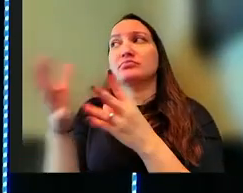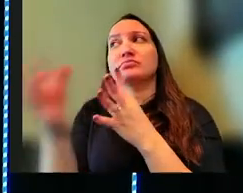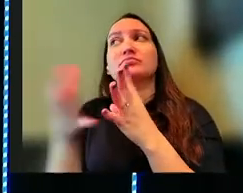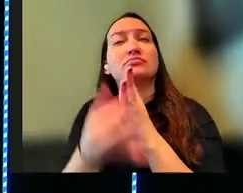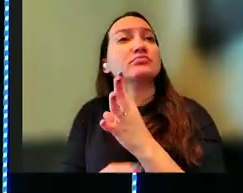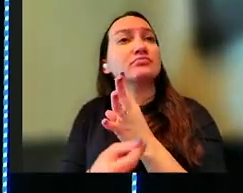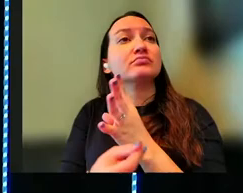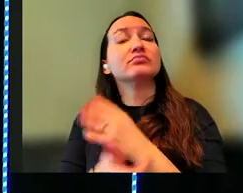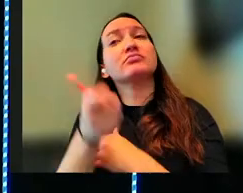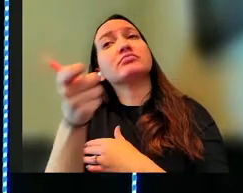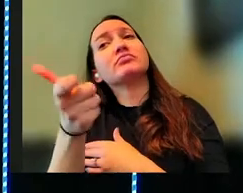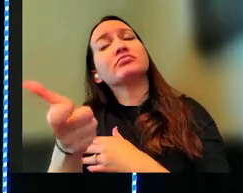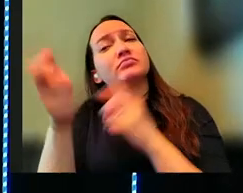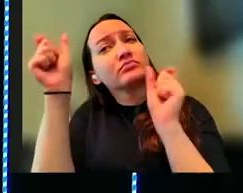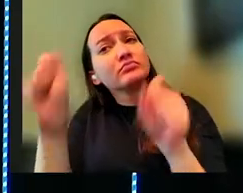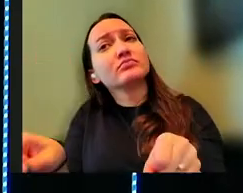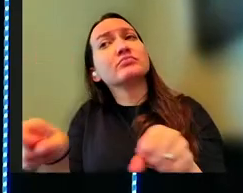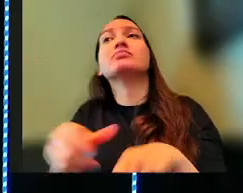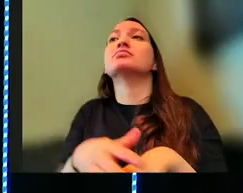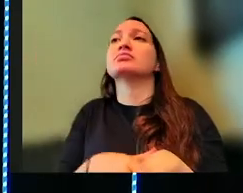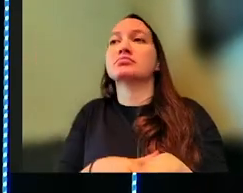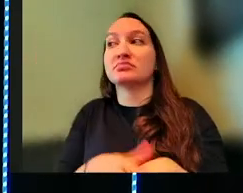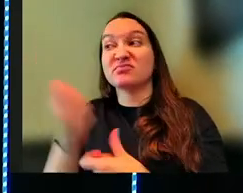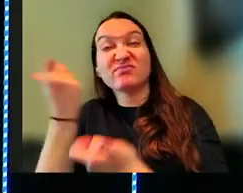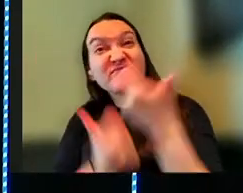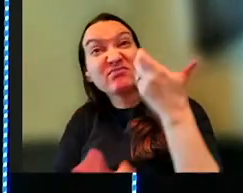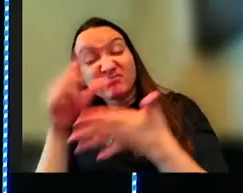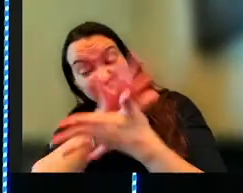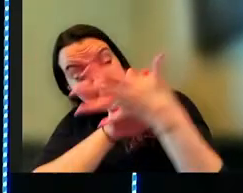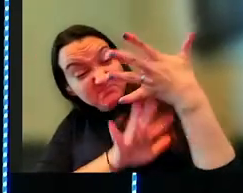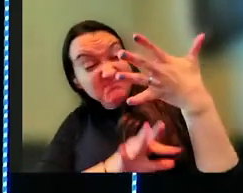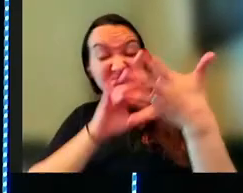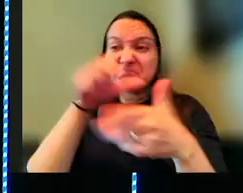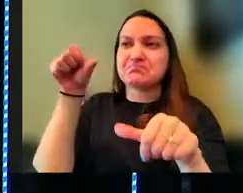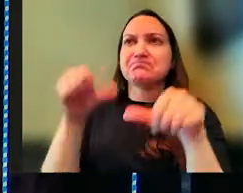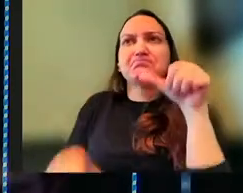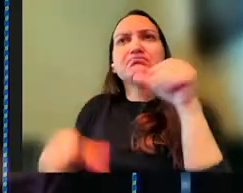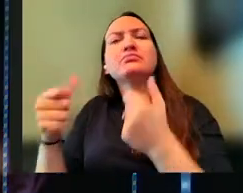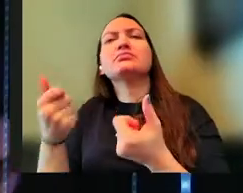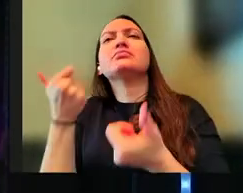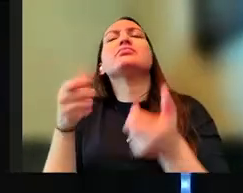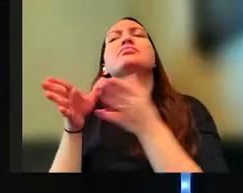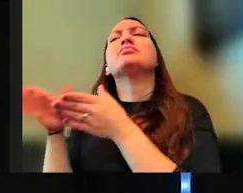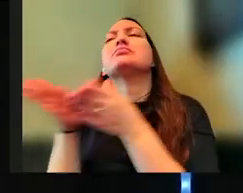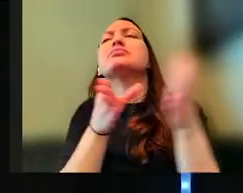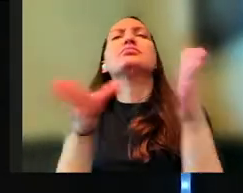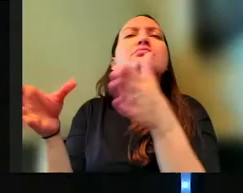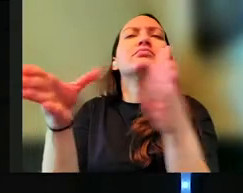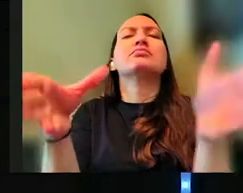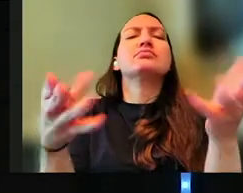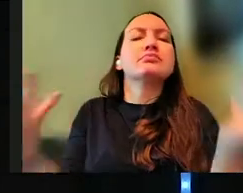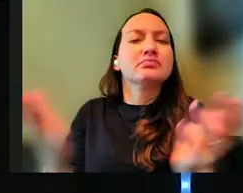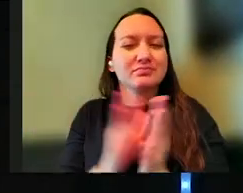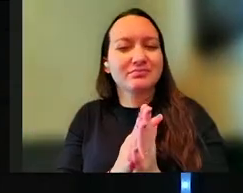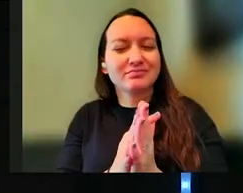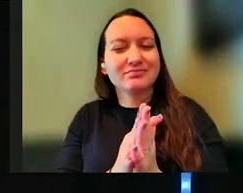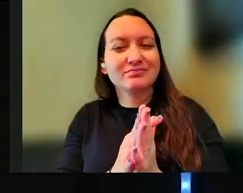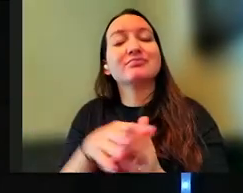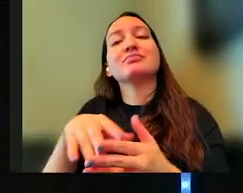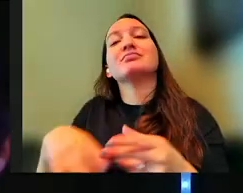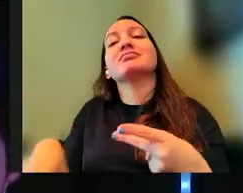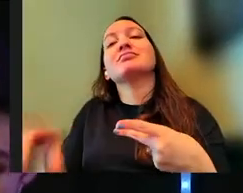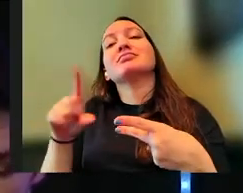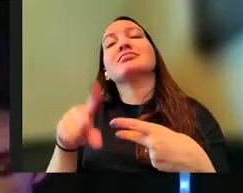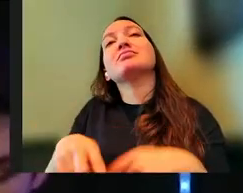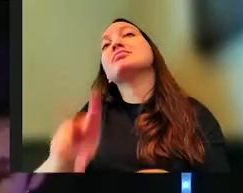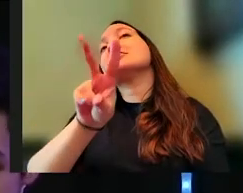a decision that you get to make. Now, which one is the one to take? Which path is the way to go? Here's what Proverbs 2, 3 through 5 says.